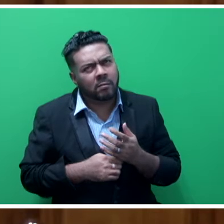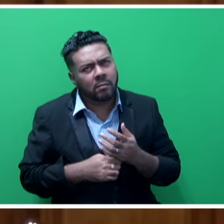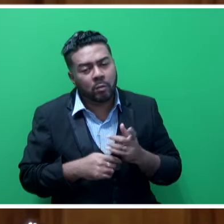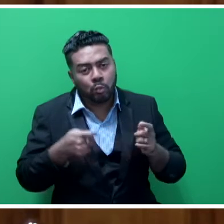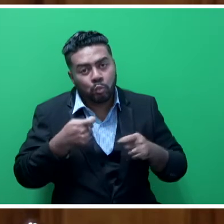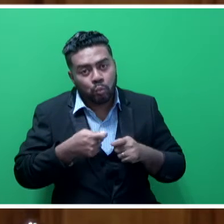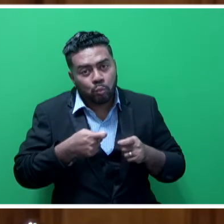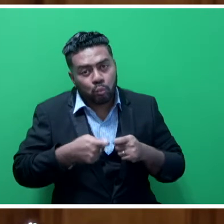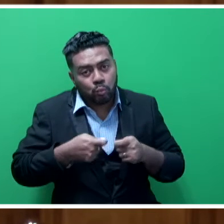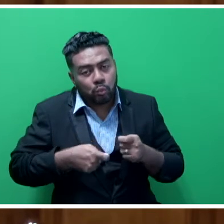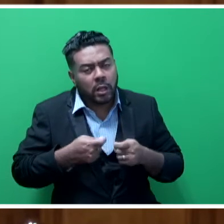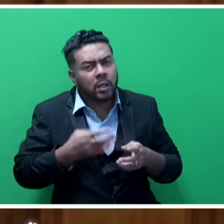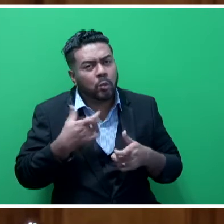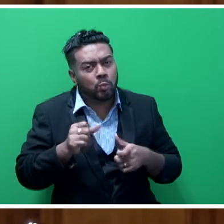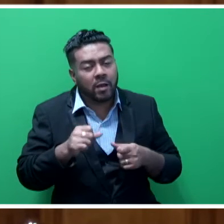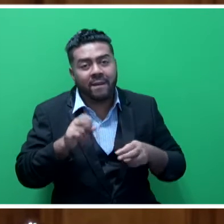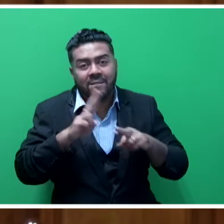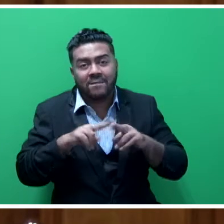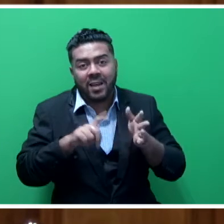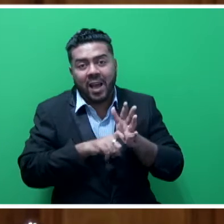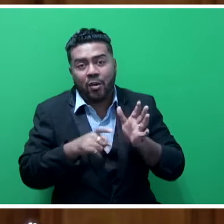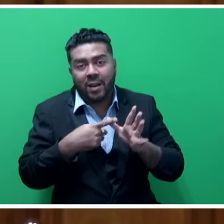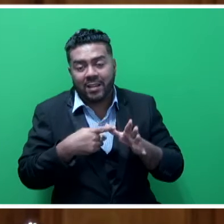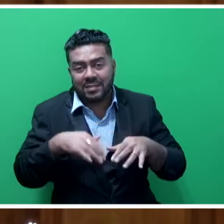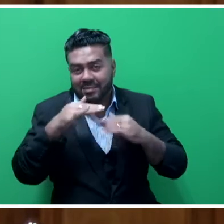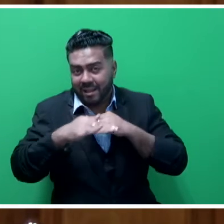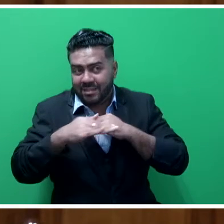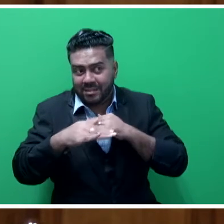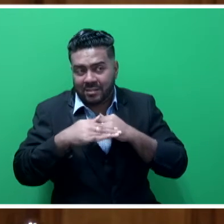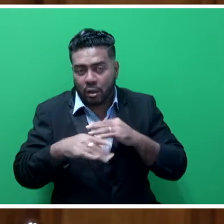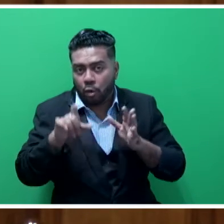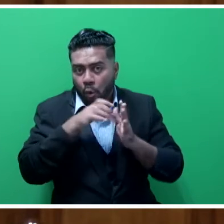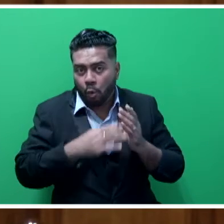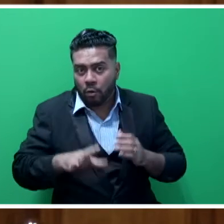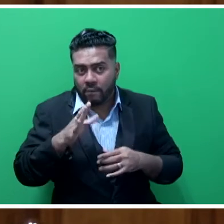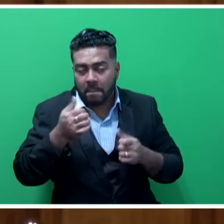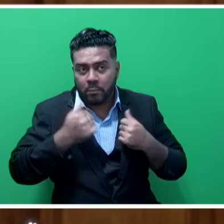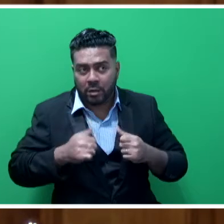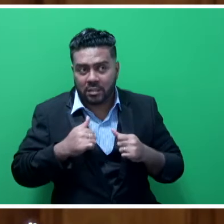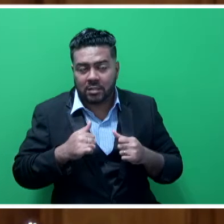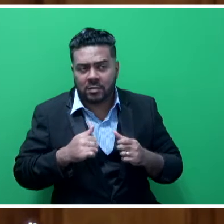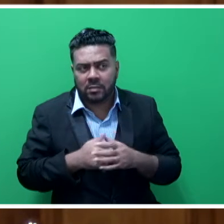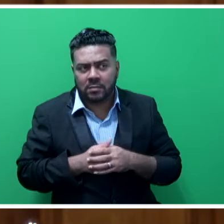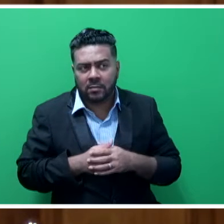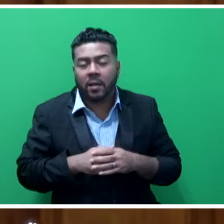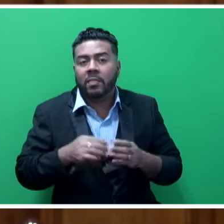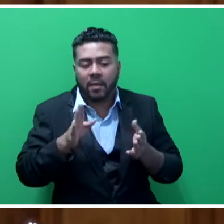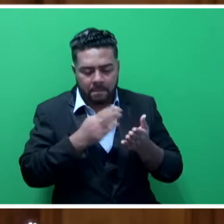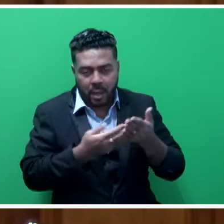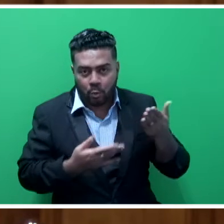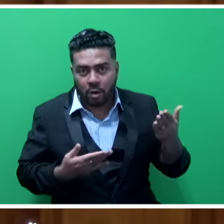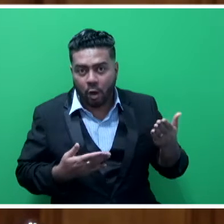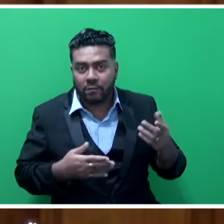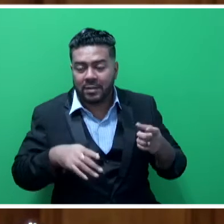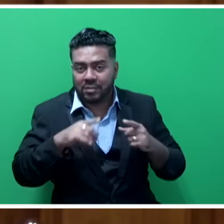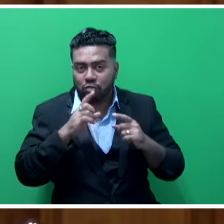FRA roadwork standards, the FRA standard drawing requirements, the code of practice for temporary traffic management, the manual of traffic signs and